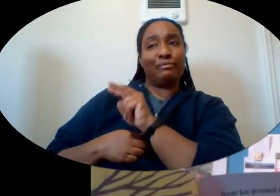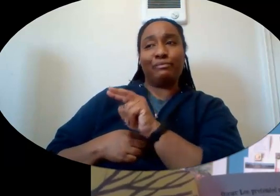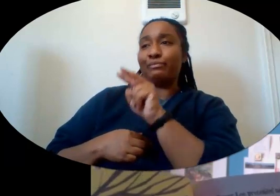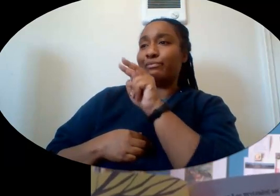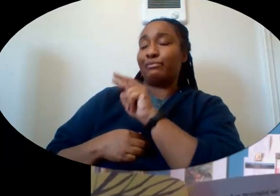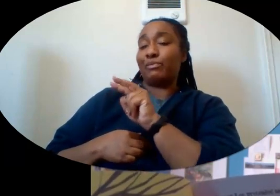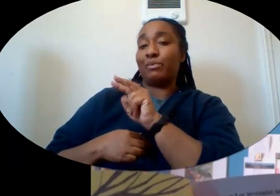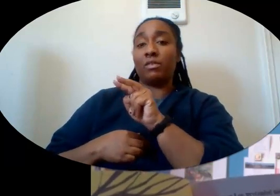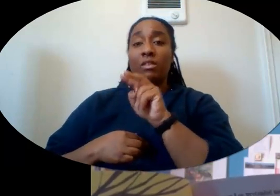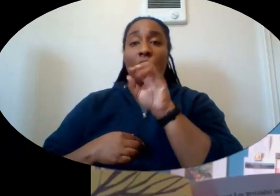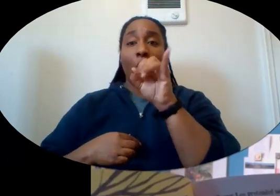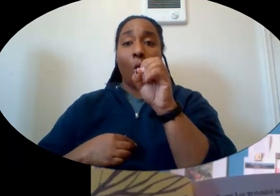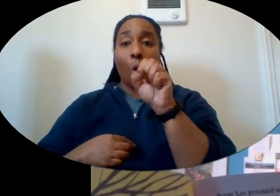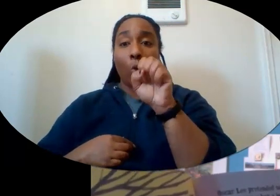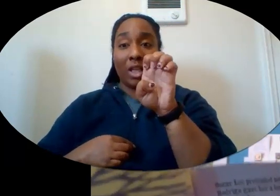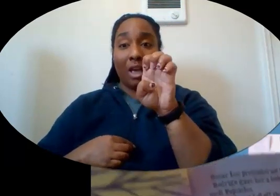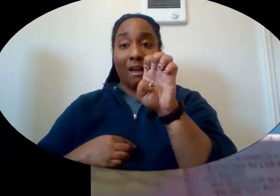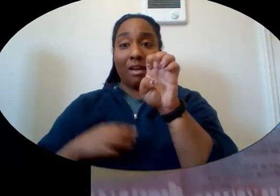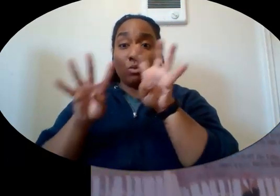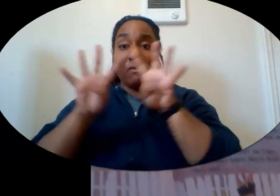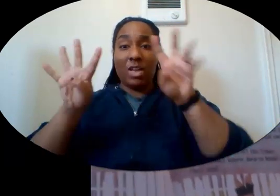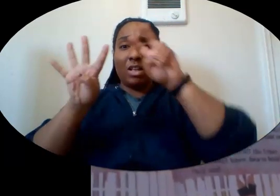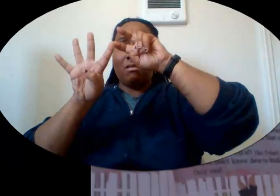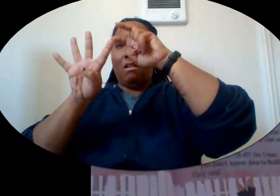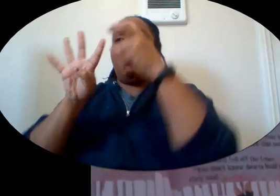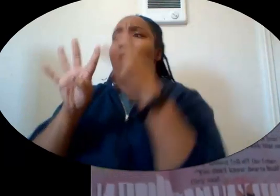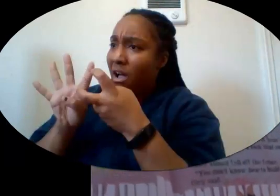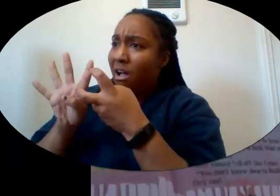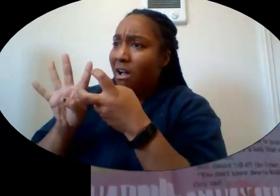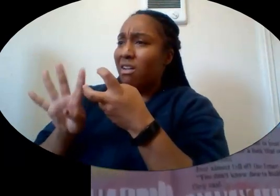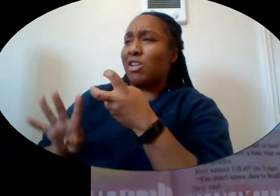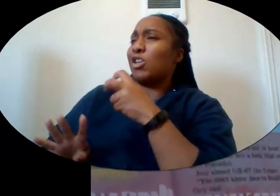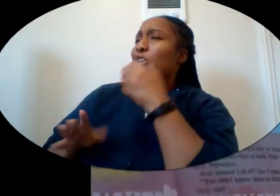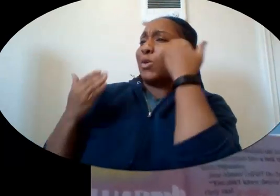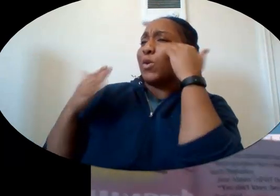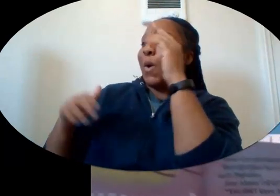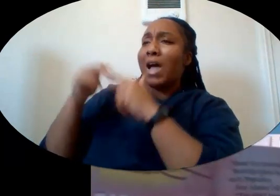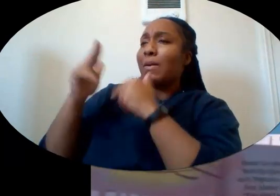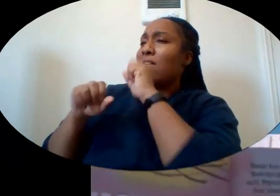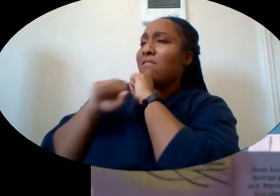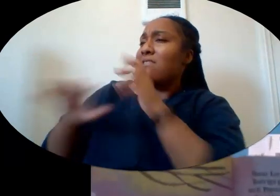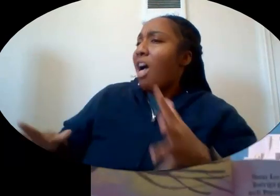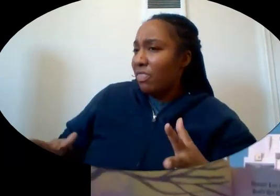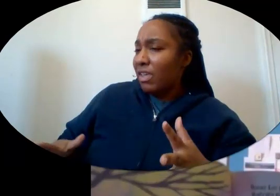the fence. You don't know how to build anything, they said. Ruby shrugged. Then I'll learn.